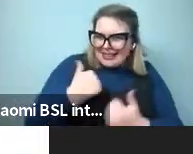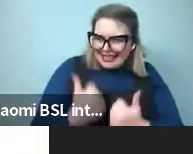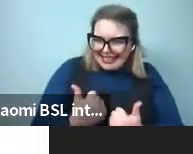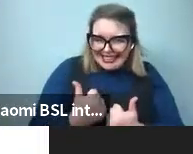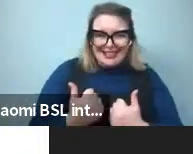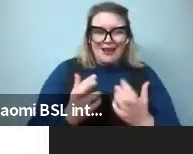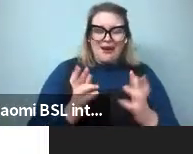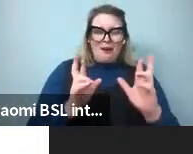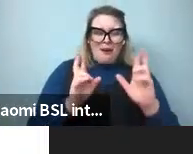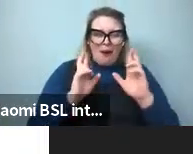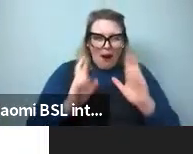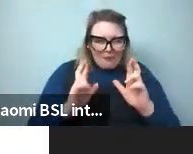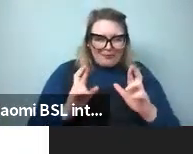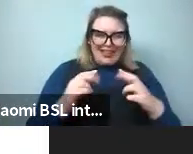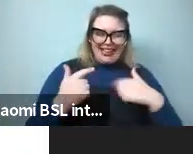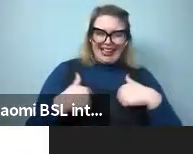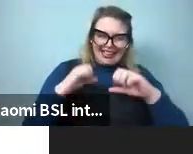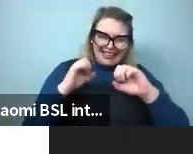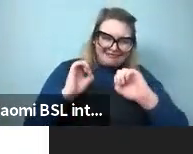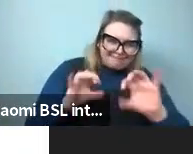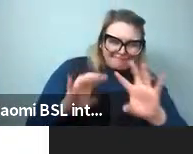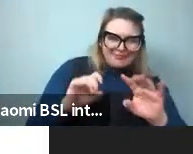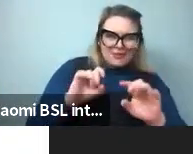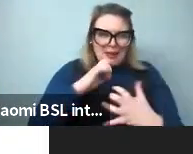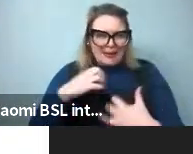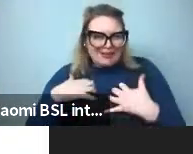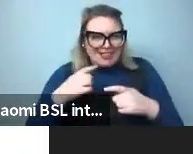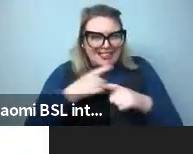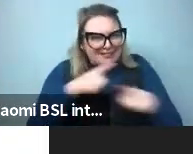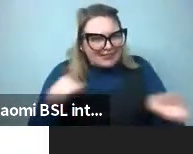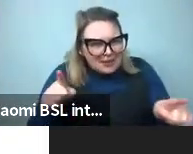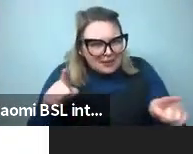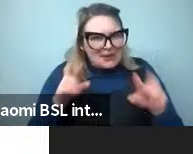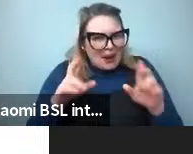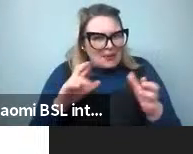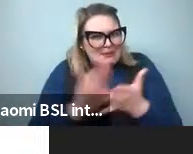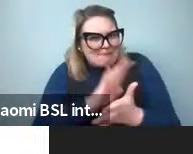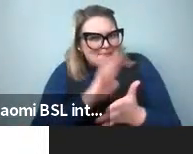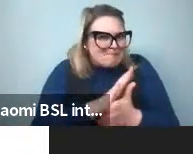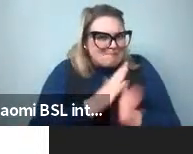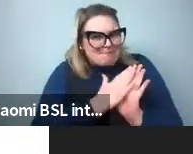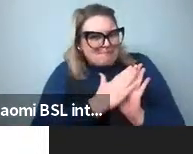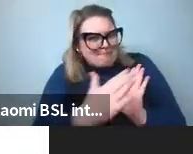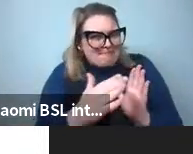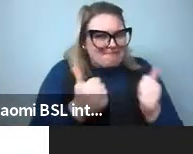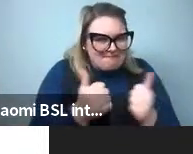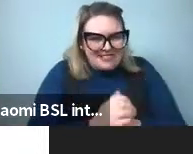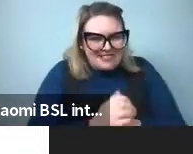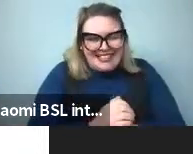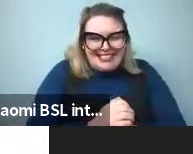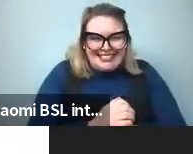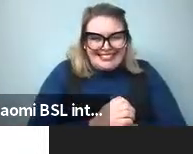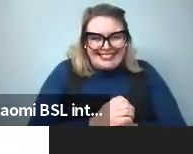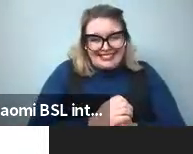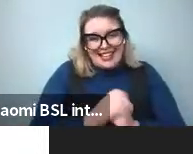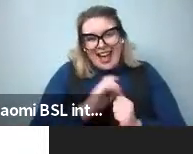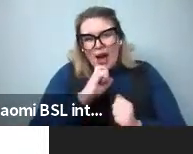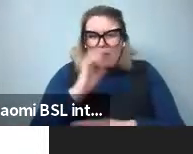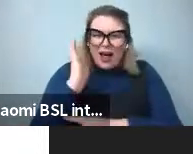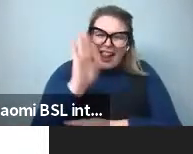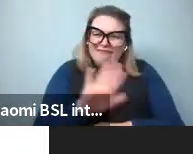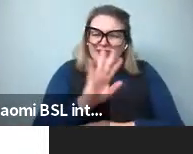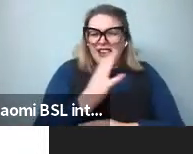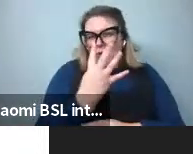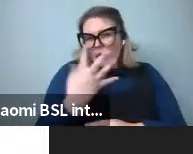can interest and entertain you for this next little while, for 45 or perhaps